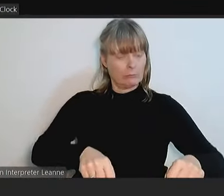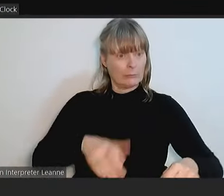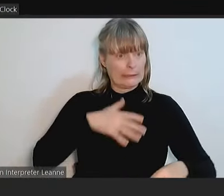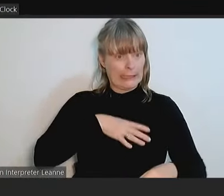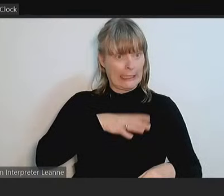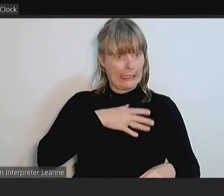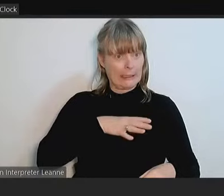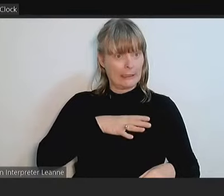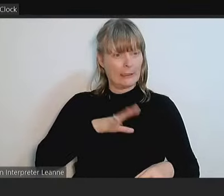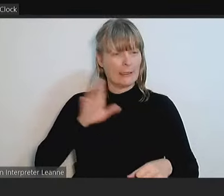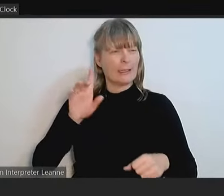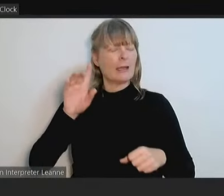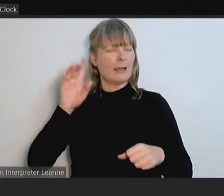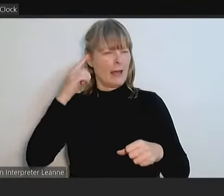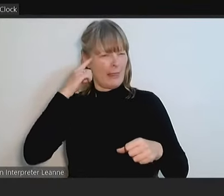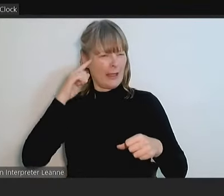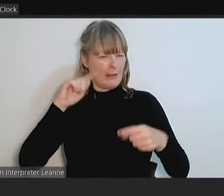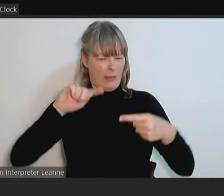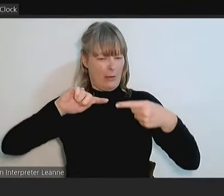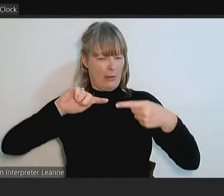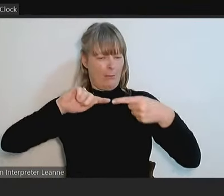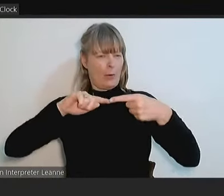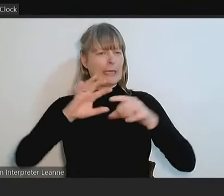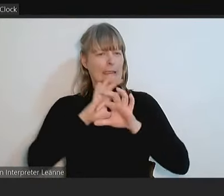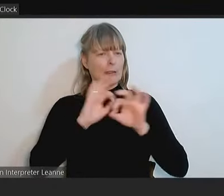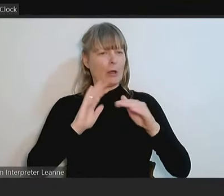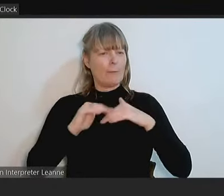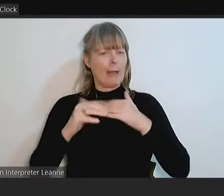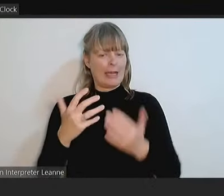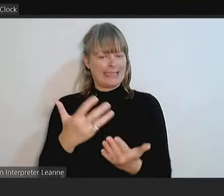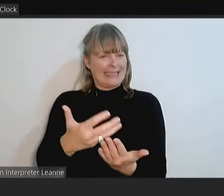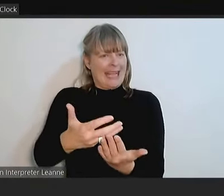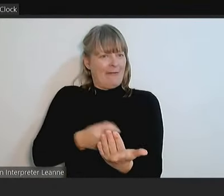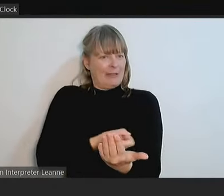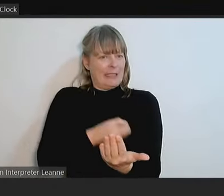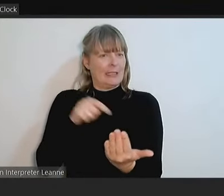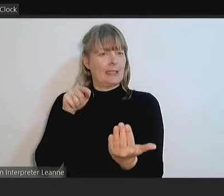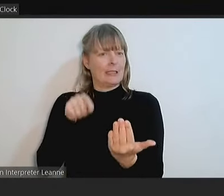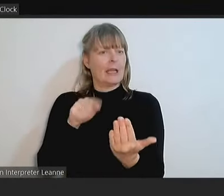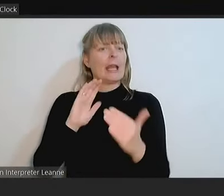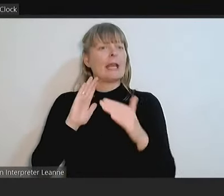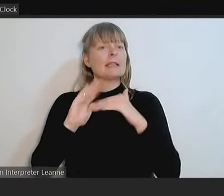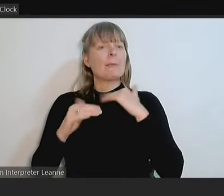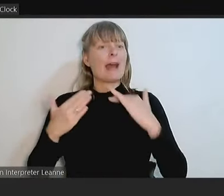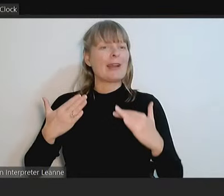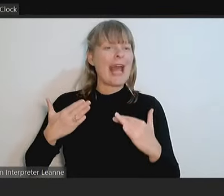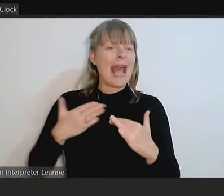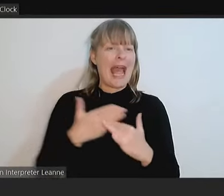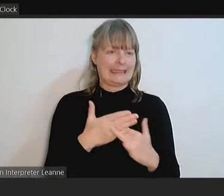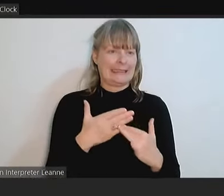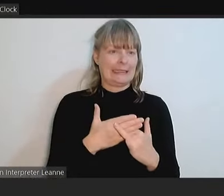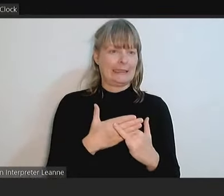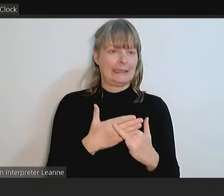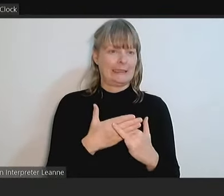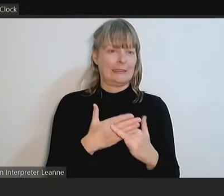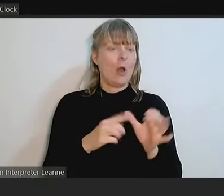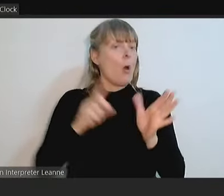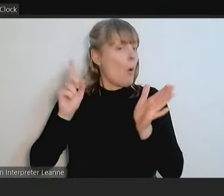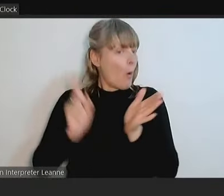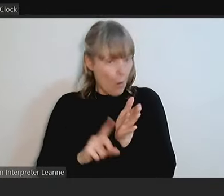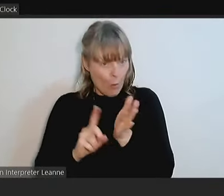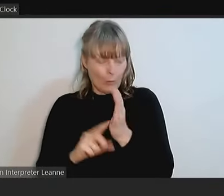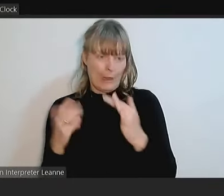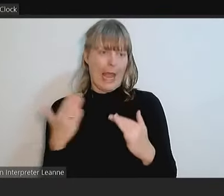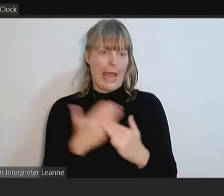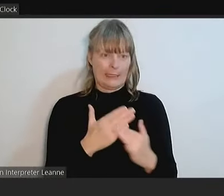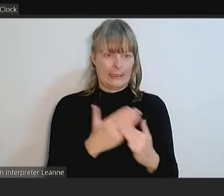point here is not about safety as a general theme. The question is actually about access and about all access. That's one